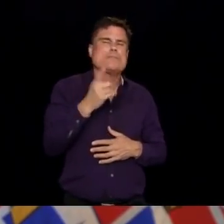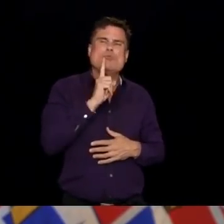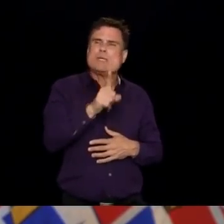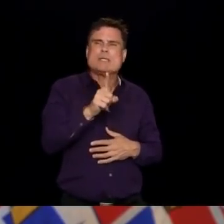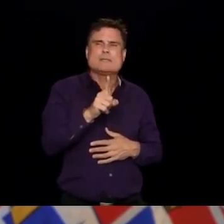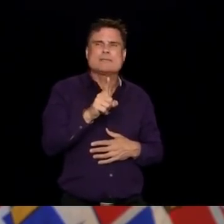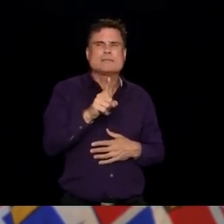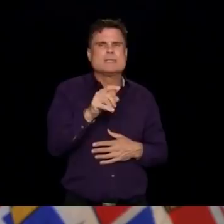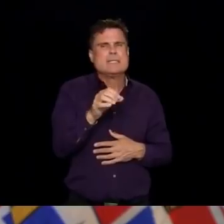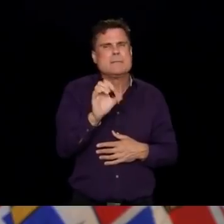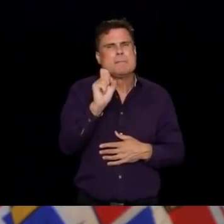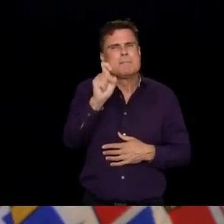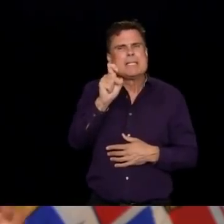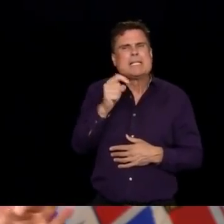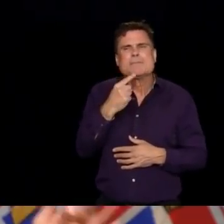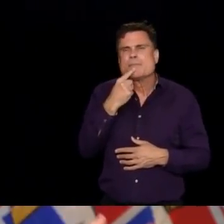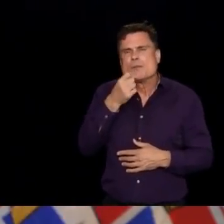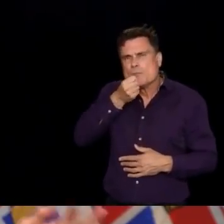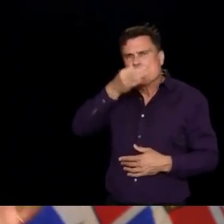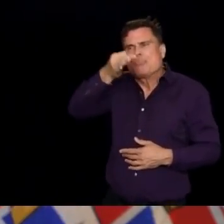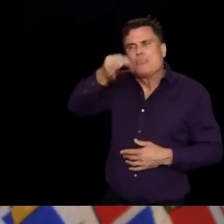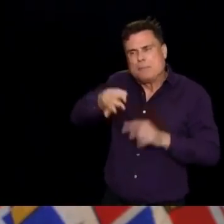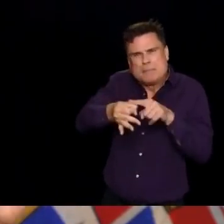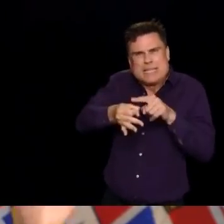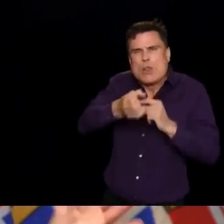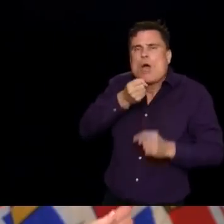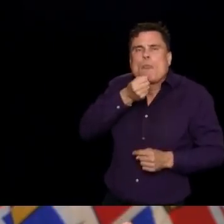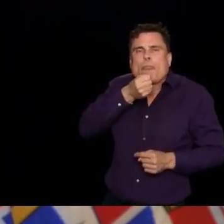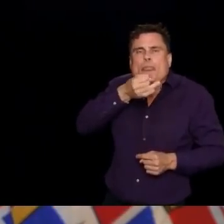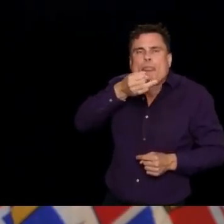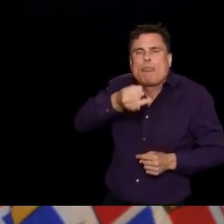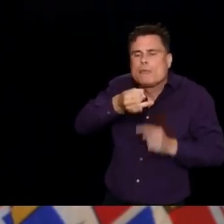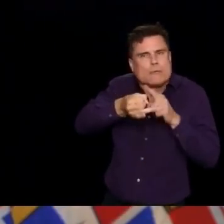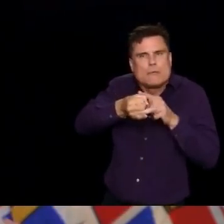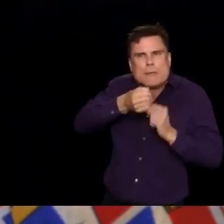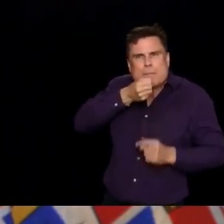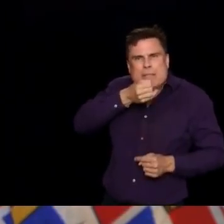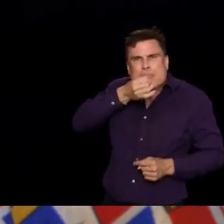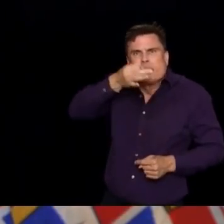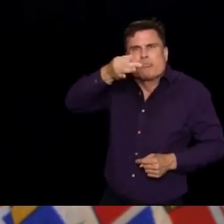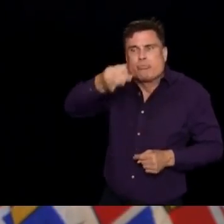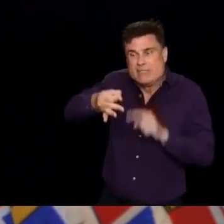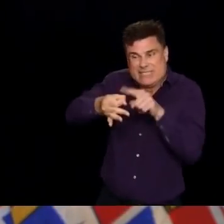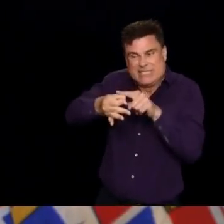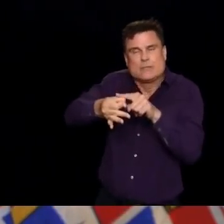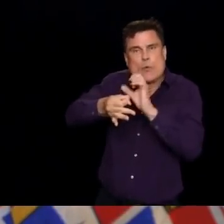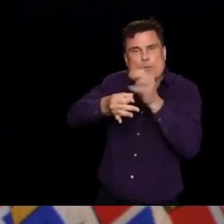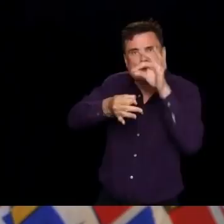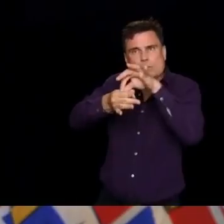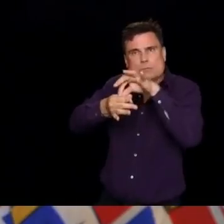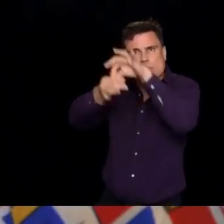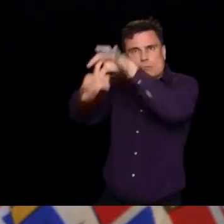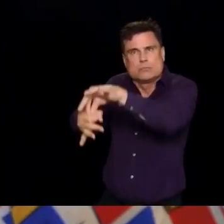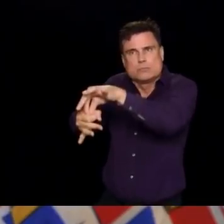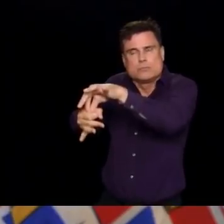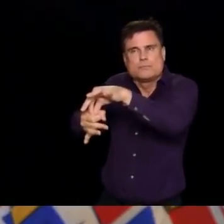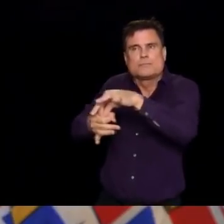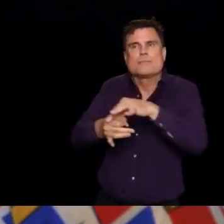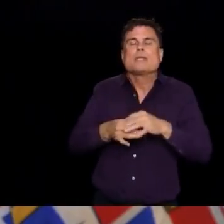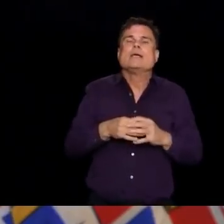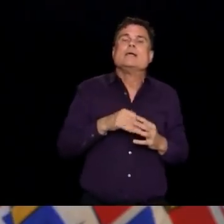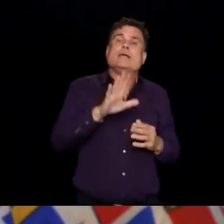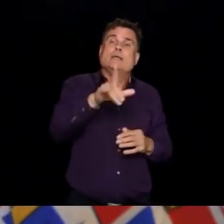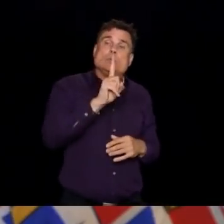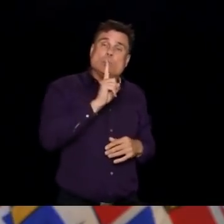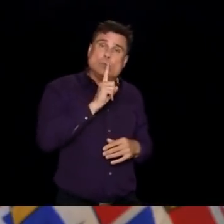that. And the fact that it's not transmitted long distances in the air column, we're all on the same page about that. Where there's